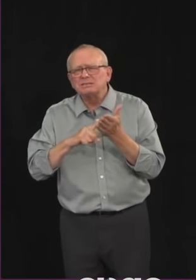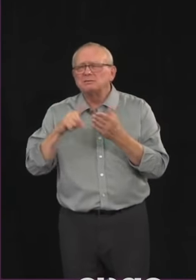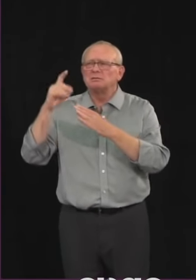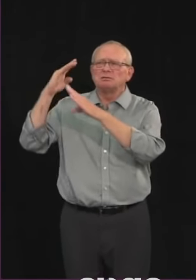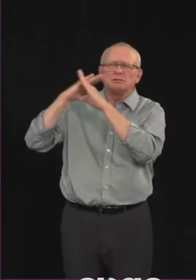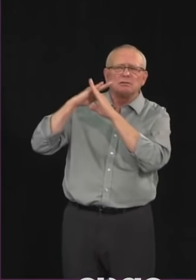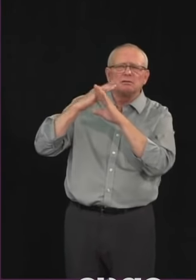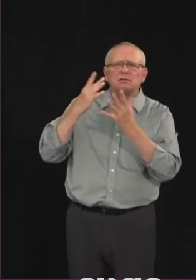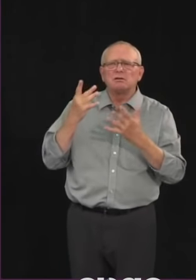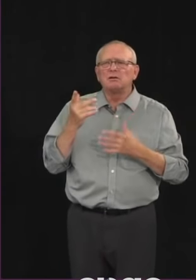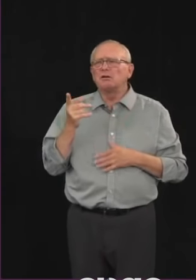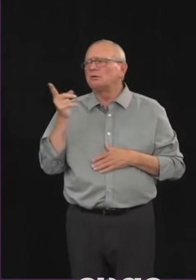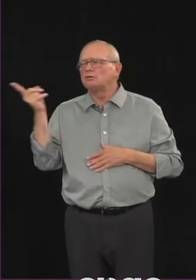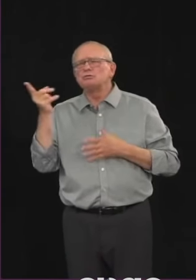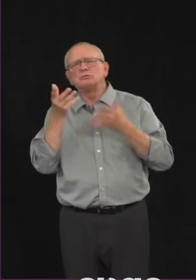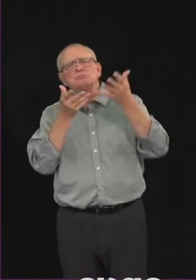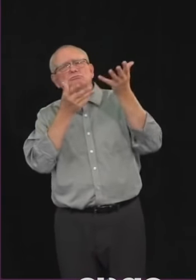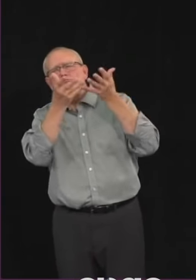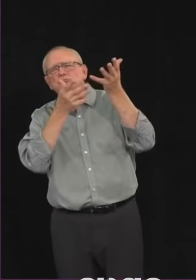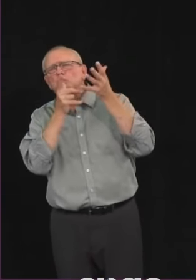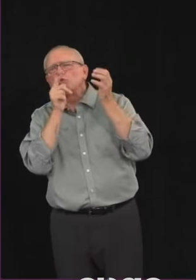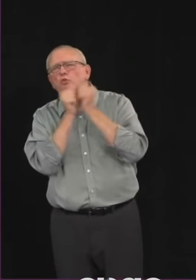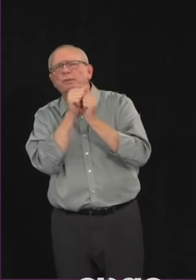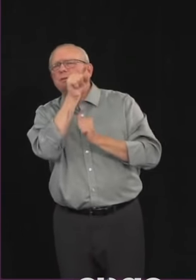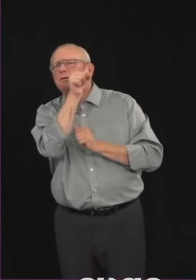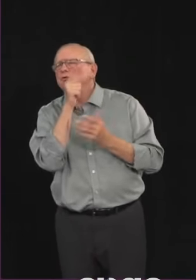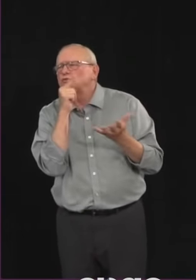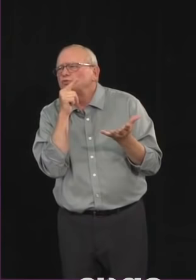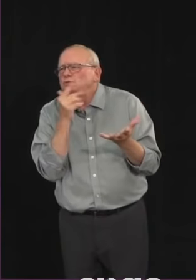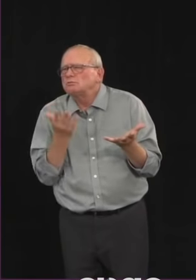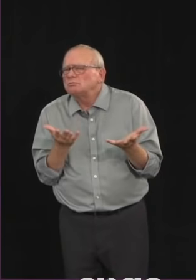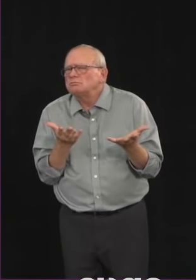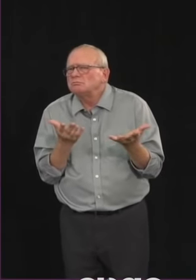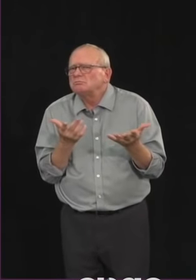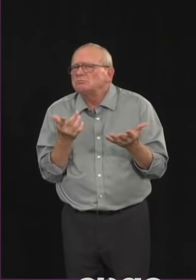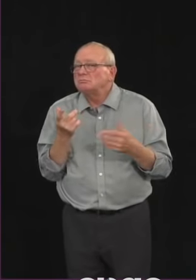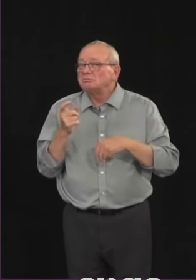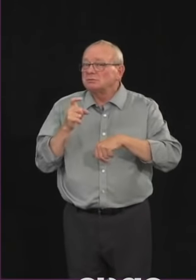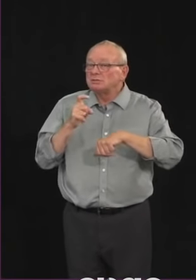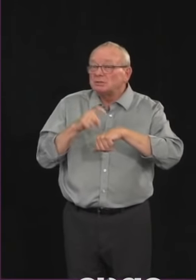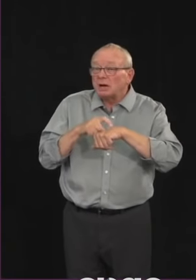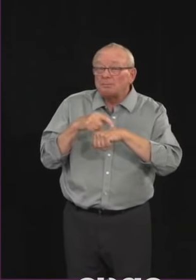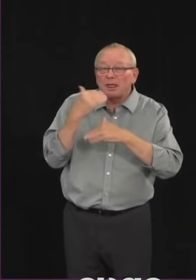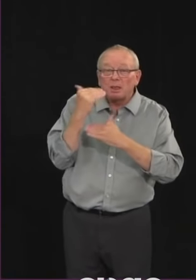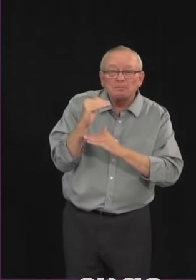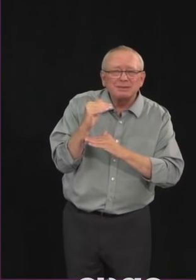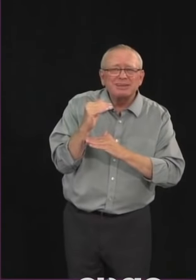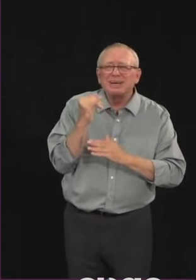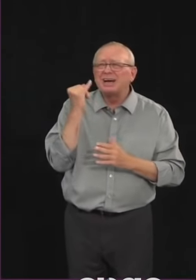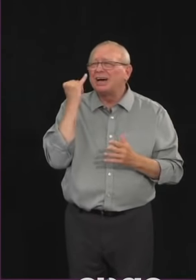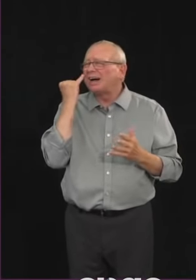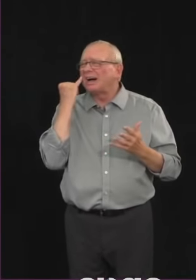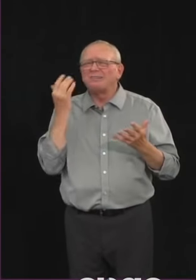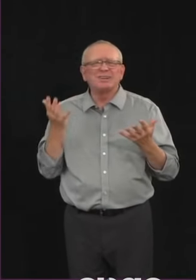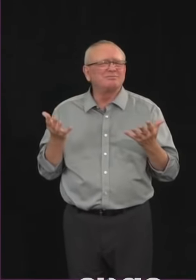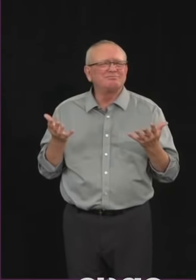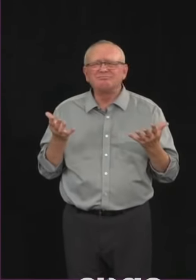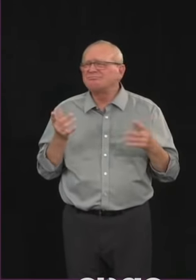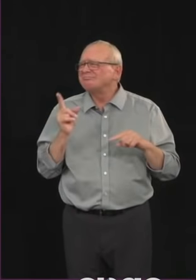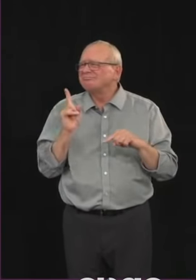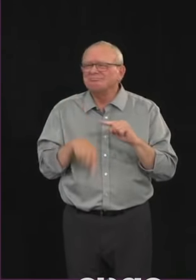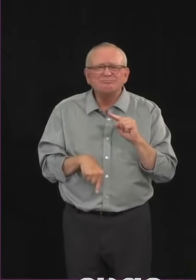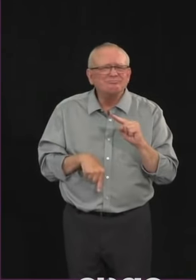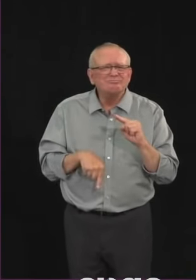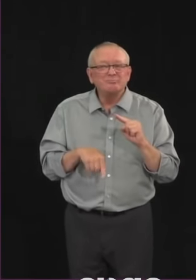alberta traced together um whether you'll fold that well as premier said there there is no